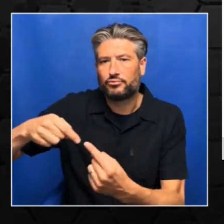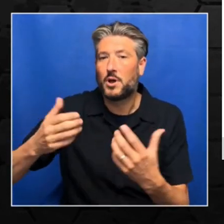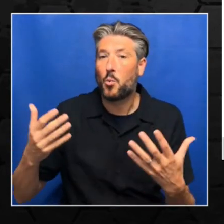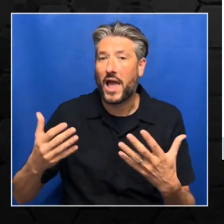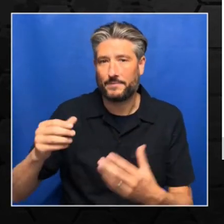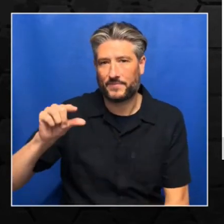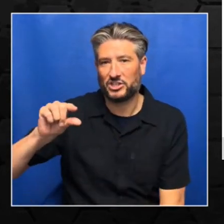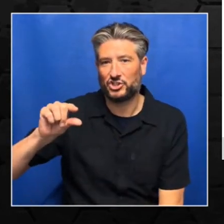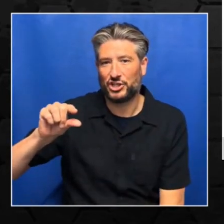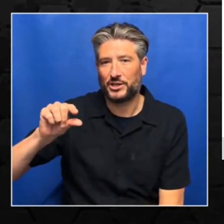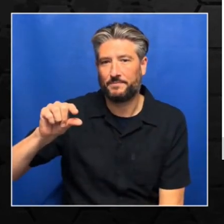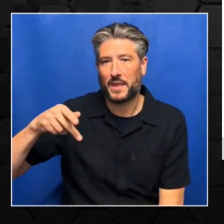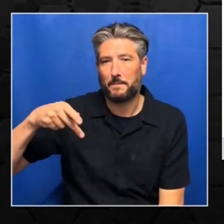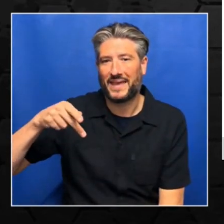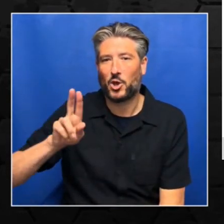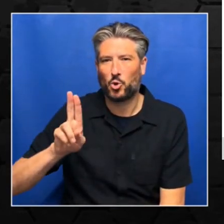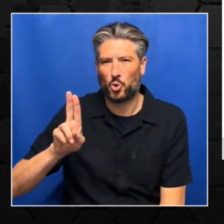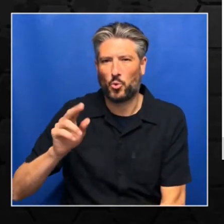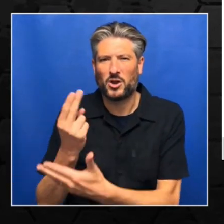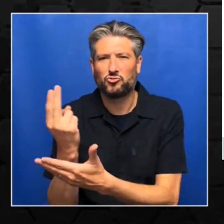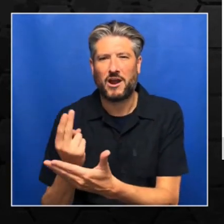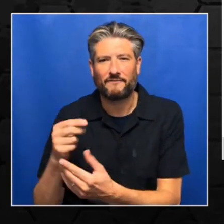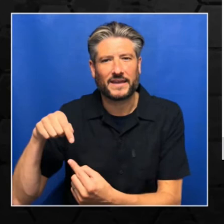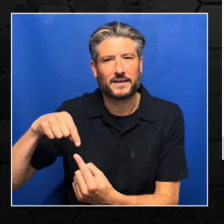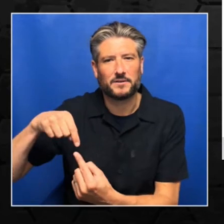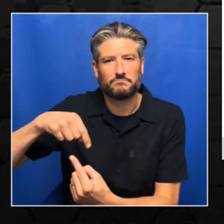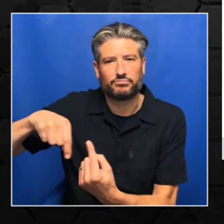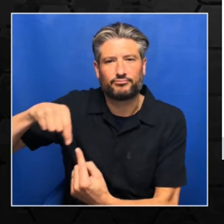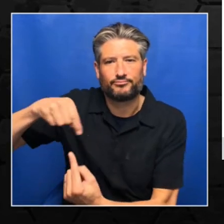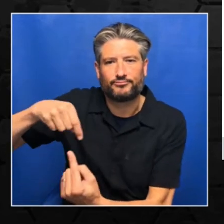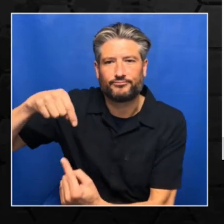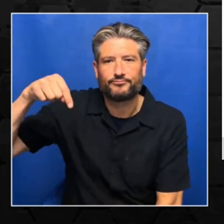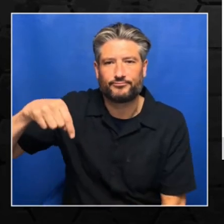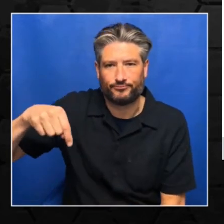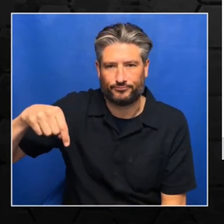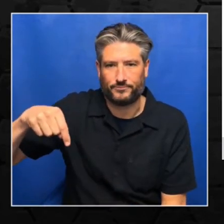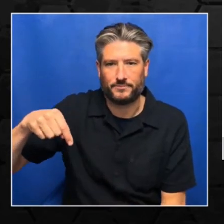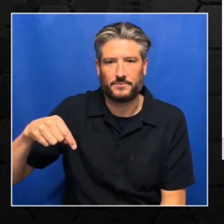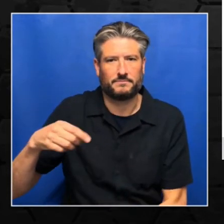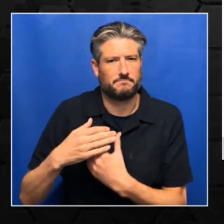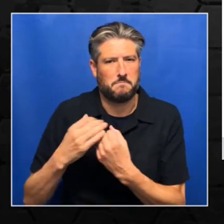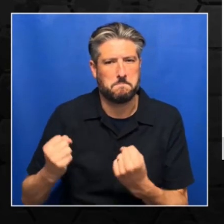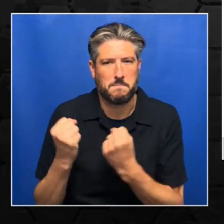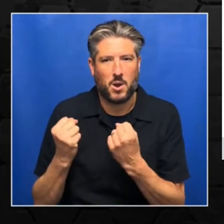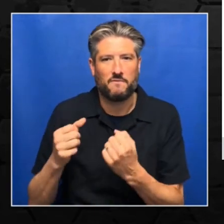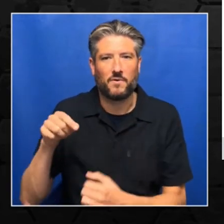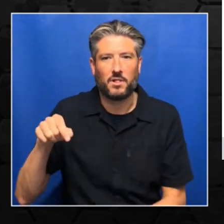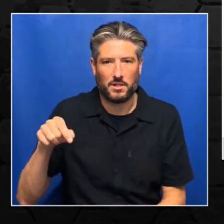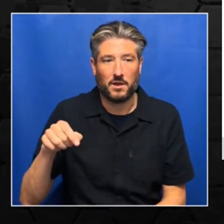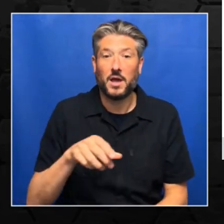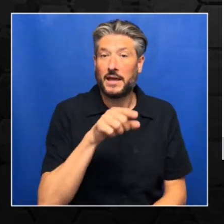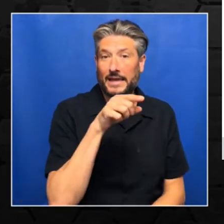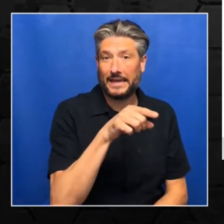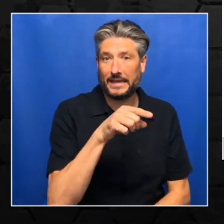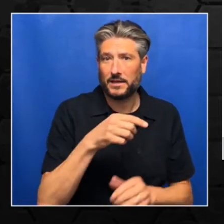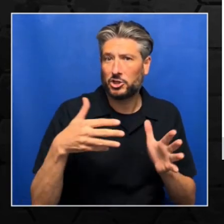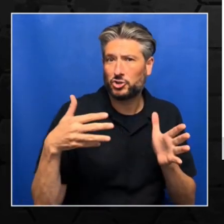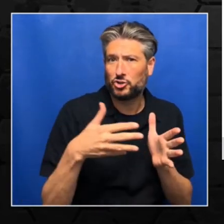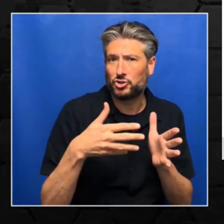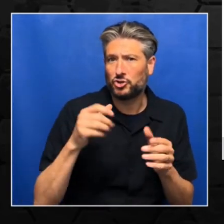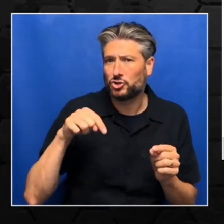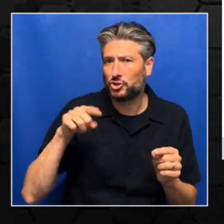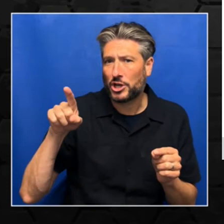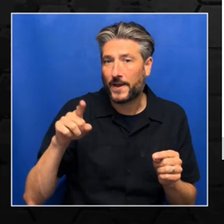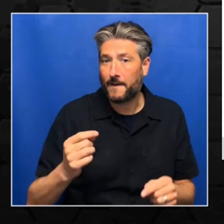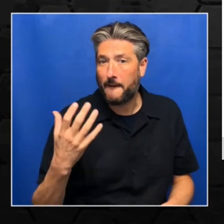So in this code, we're going to check if the GPU is available or not. And as I said, the